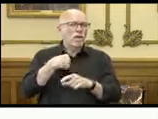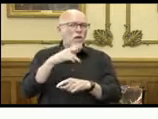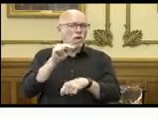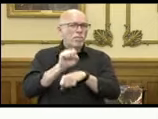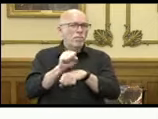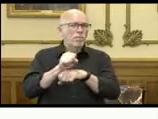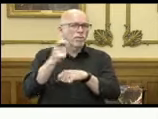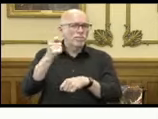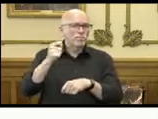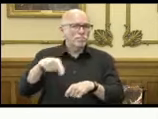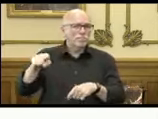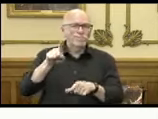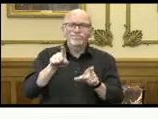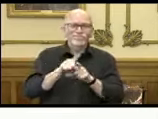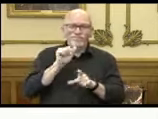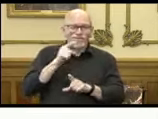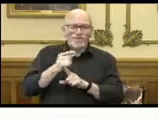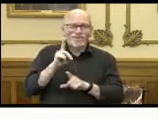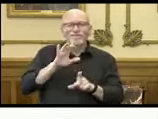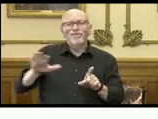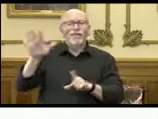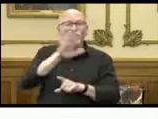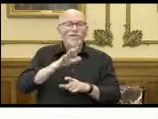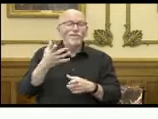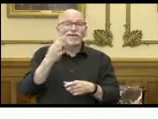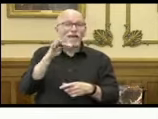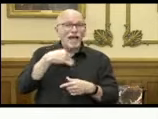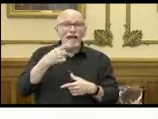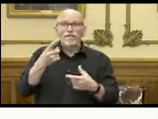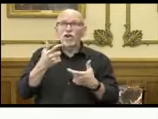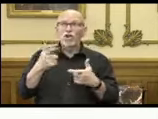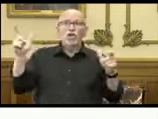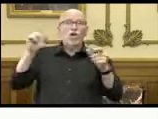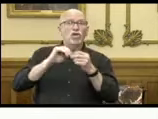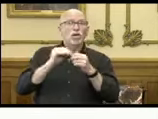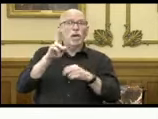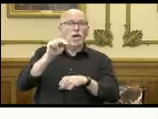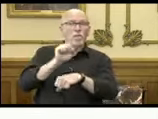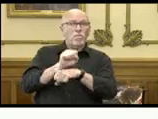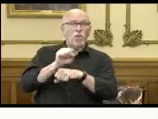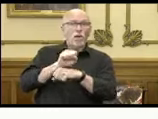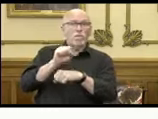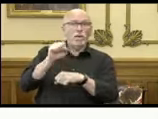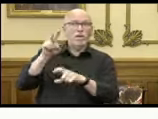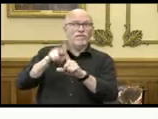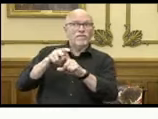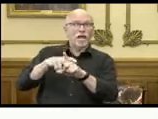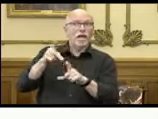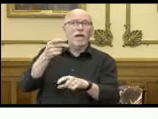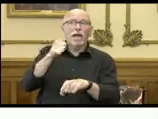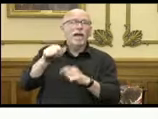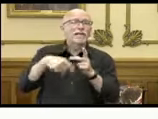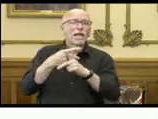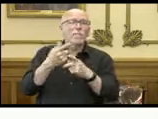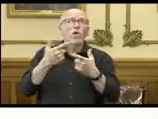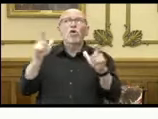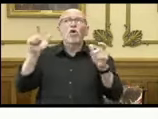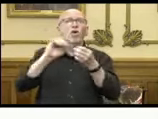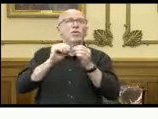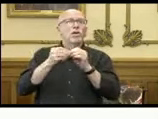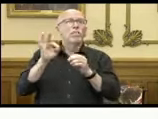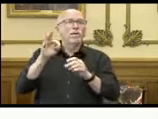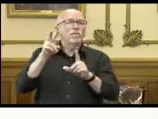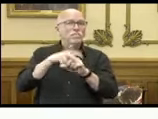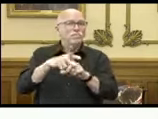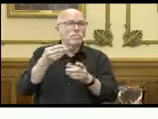Just like around the nation, whenever you have large volumes of unemployment insurance claims filed or any type of large volume of